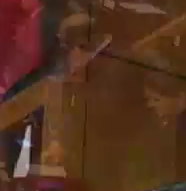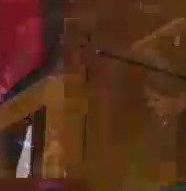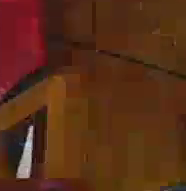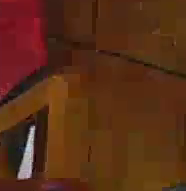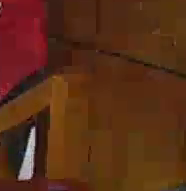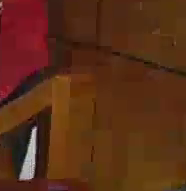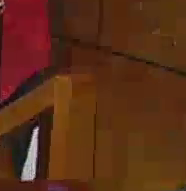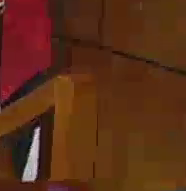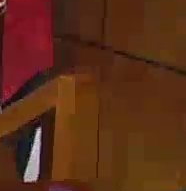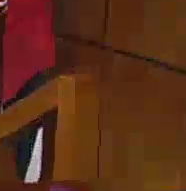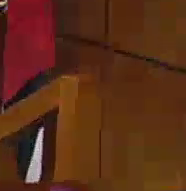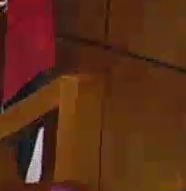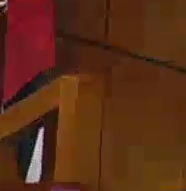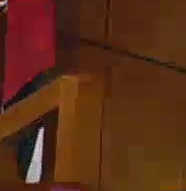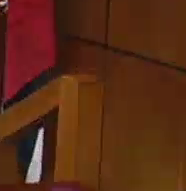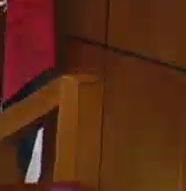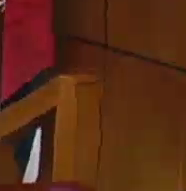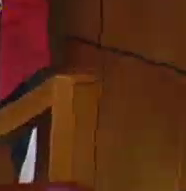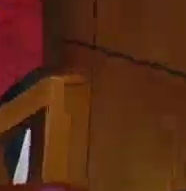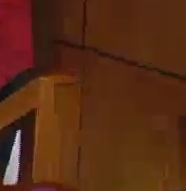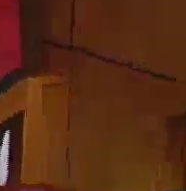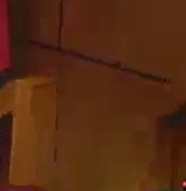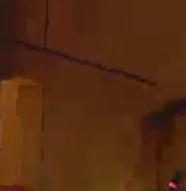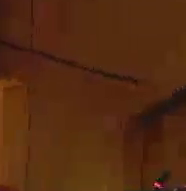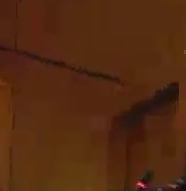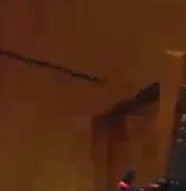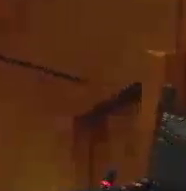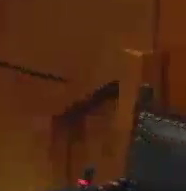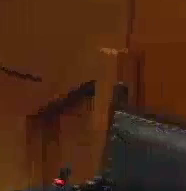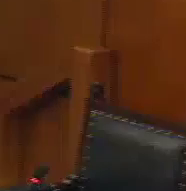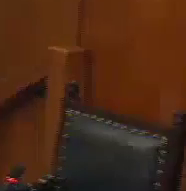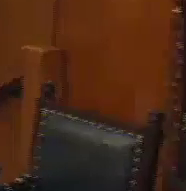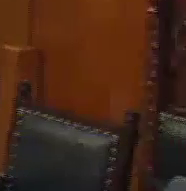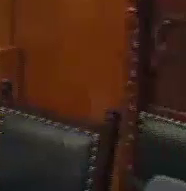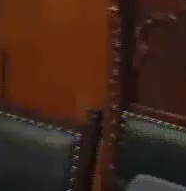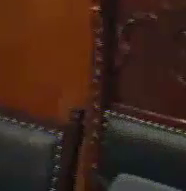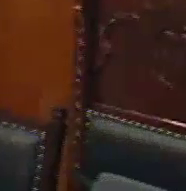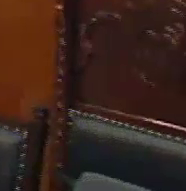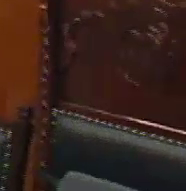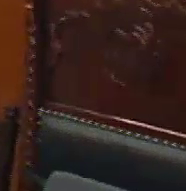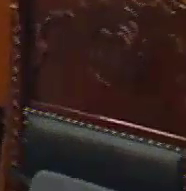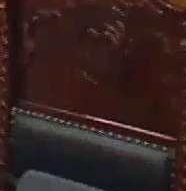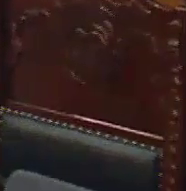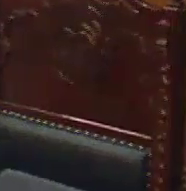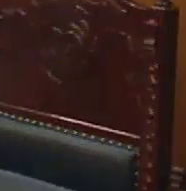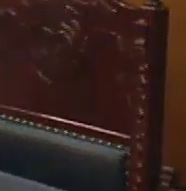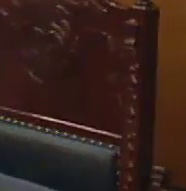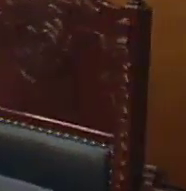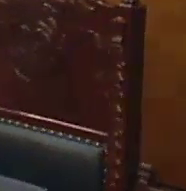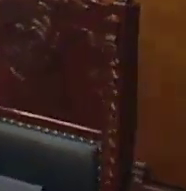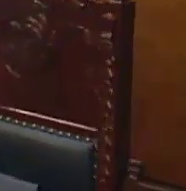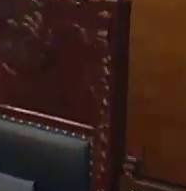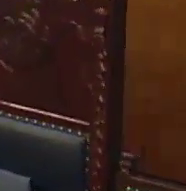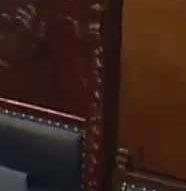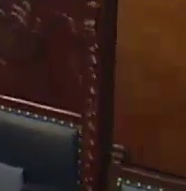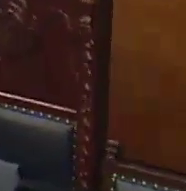visit www.ttparliament